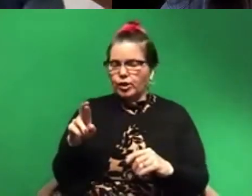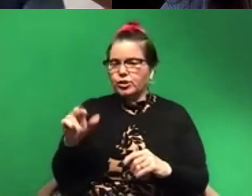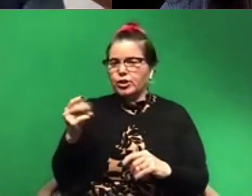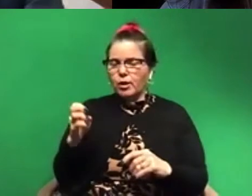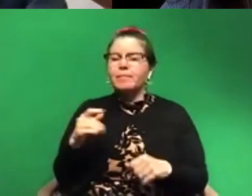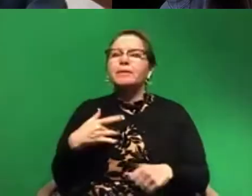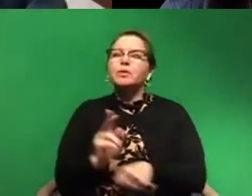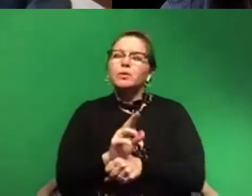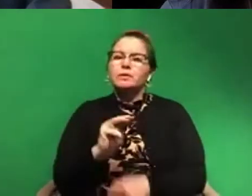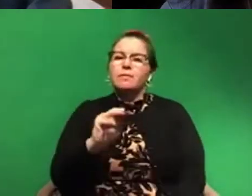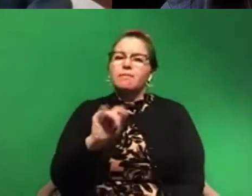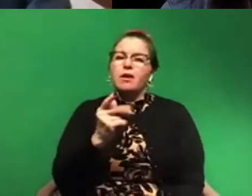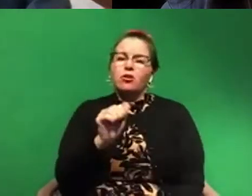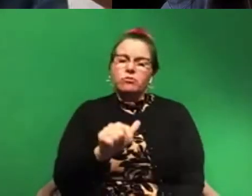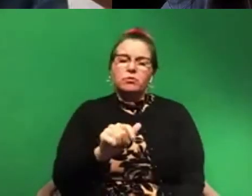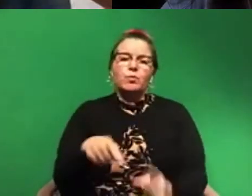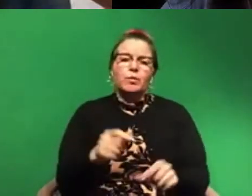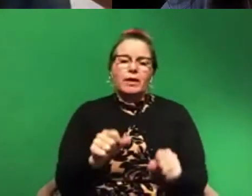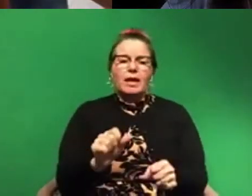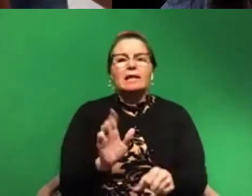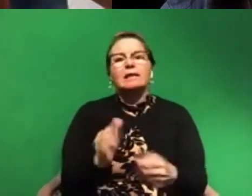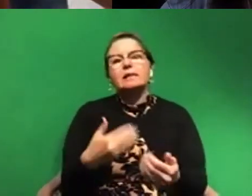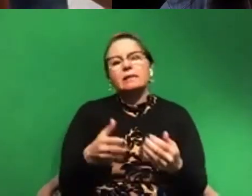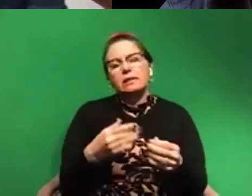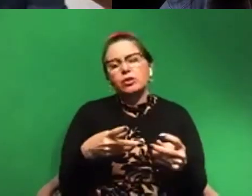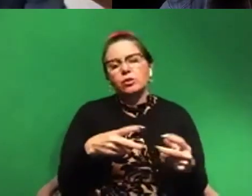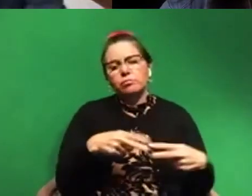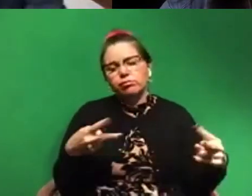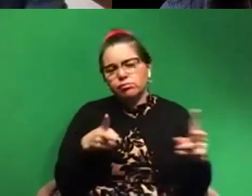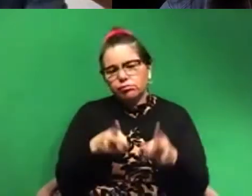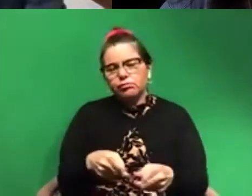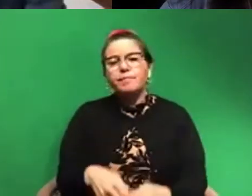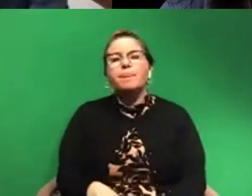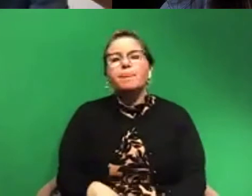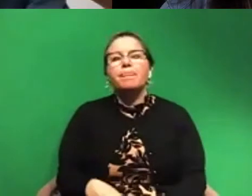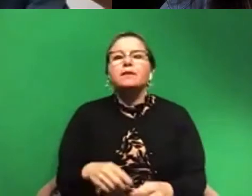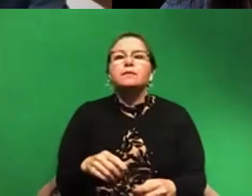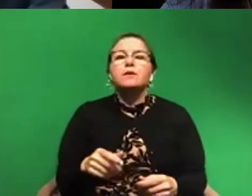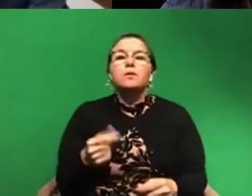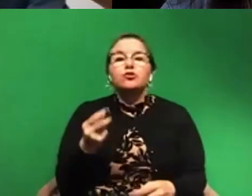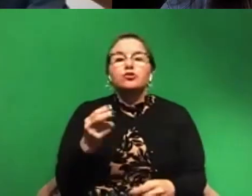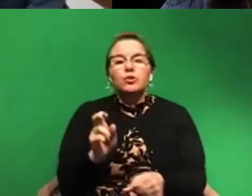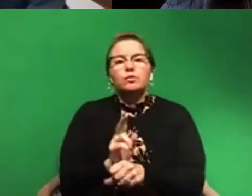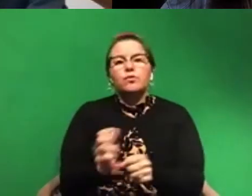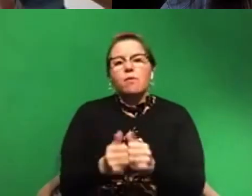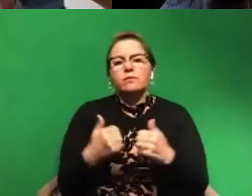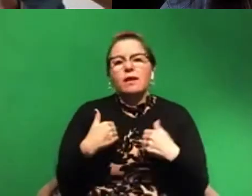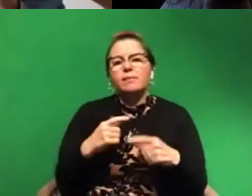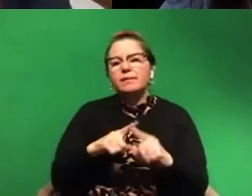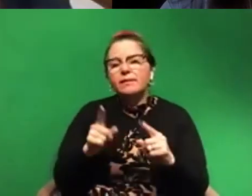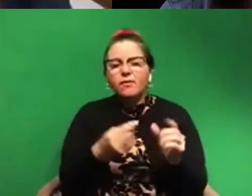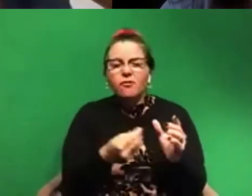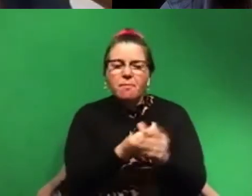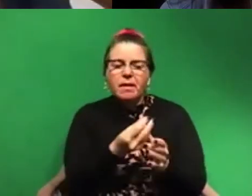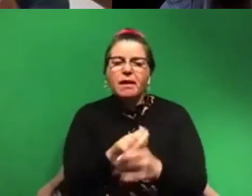mitochondria when we can, it's easier to sequence. So there's a gene that's used for most animals, different couple of genes used for plants. These are pretty short.